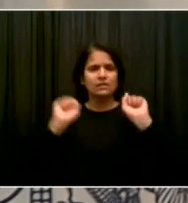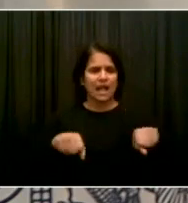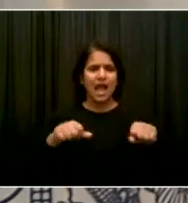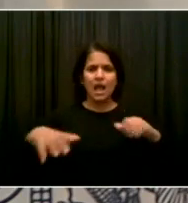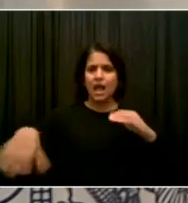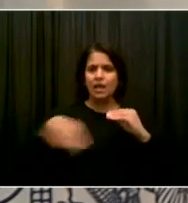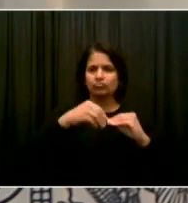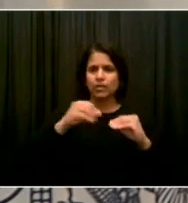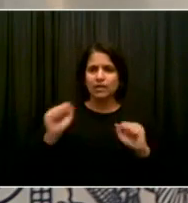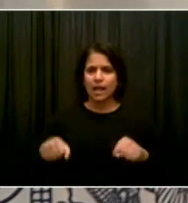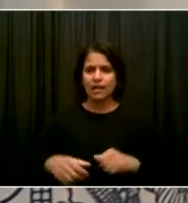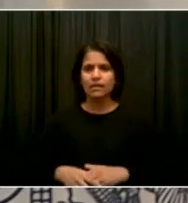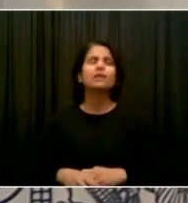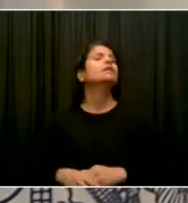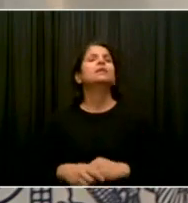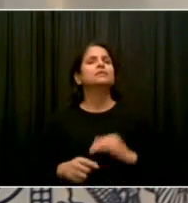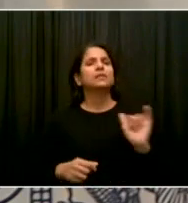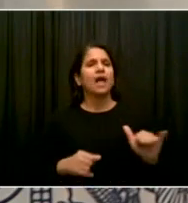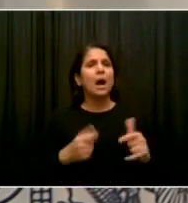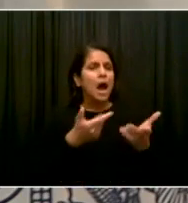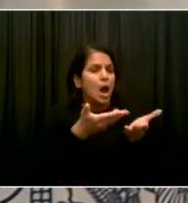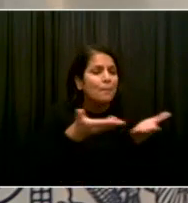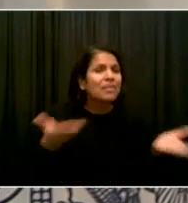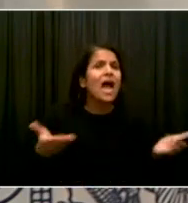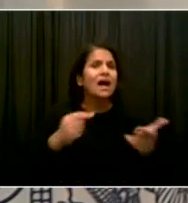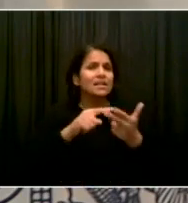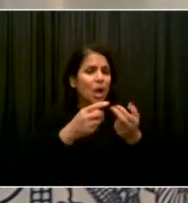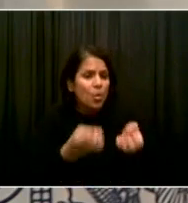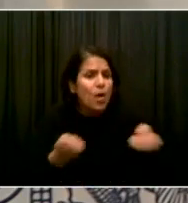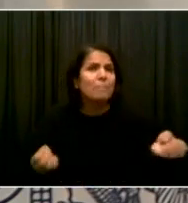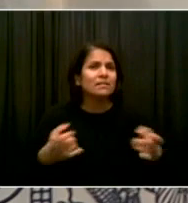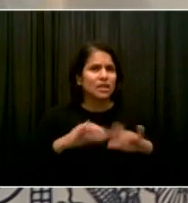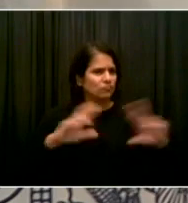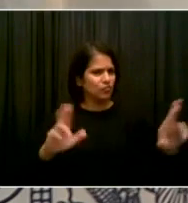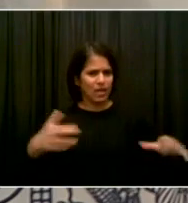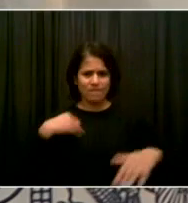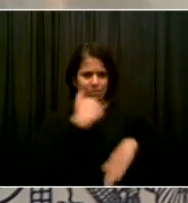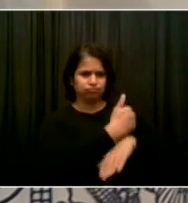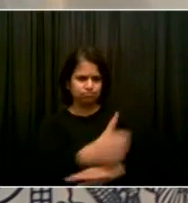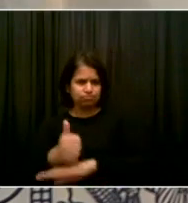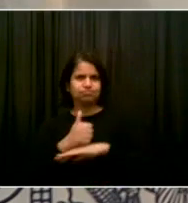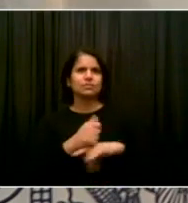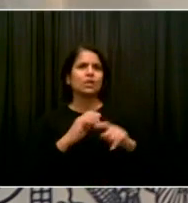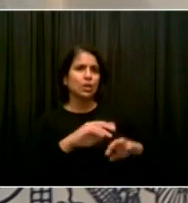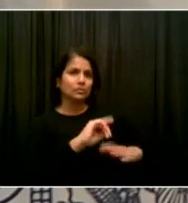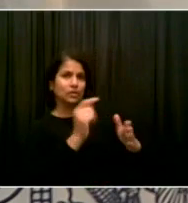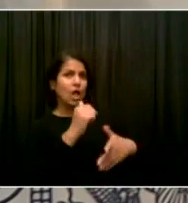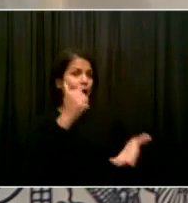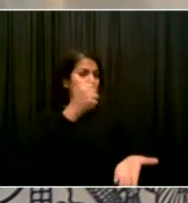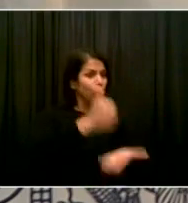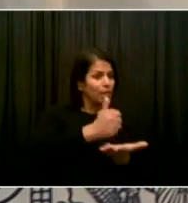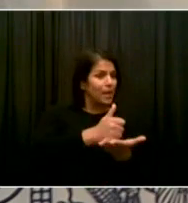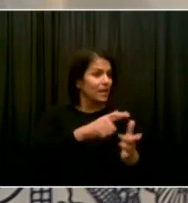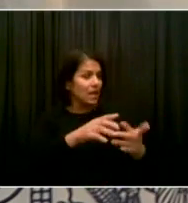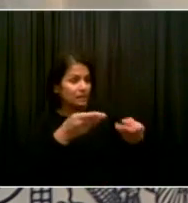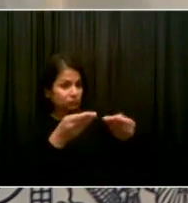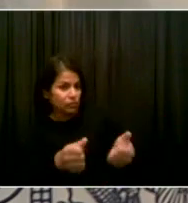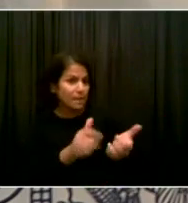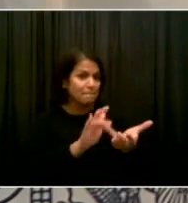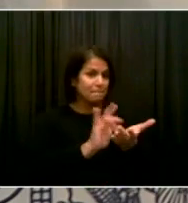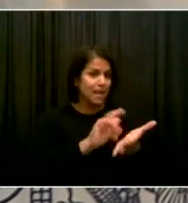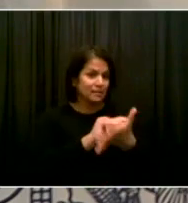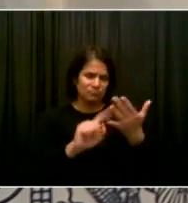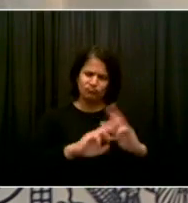obviously. And thank God, hospitals are able to handle the cases a lot better. The treatments are a lot better. You don't have as many people on